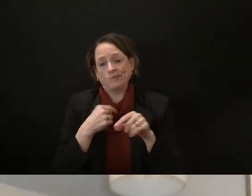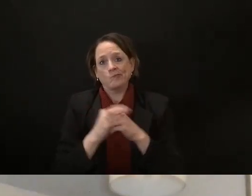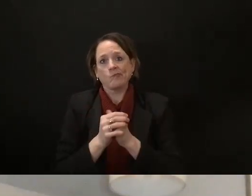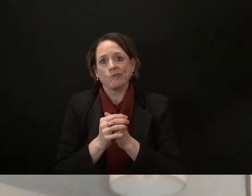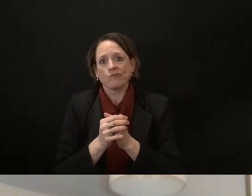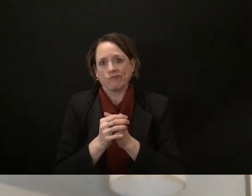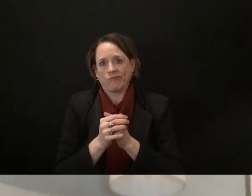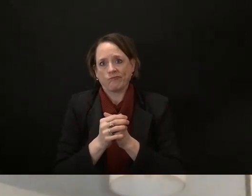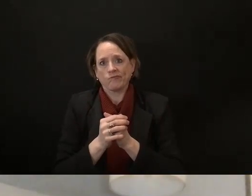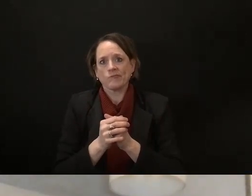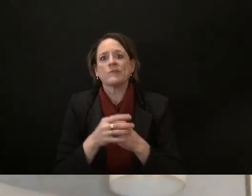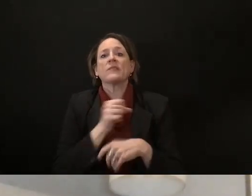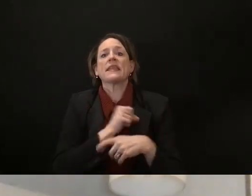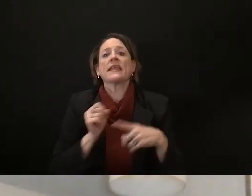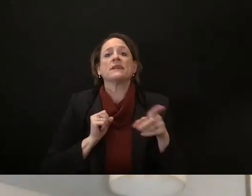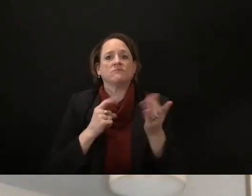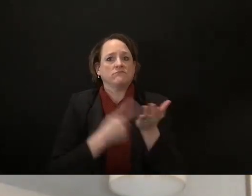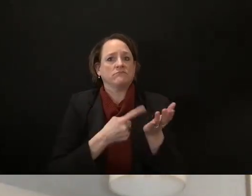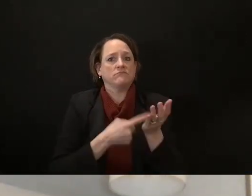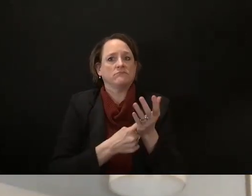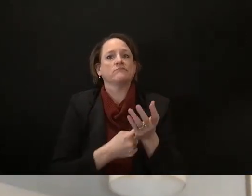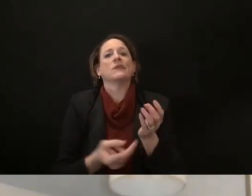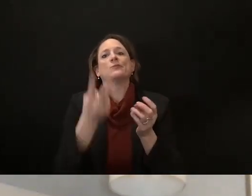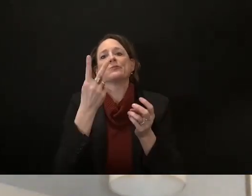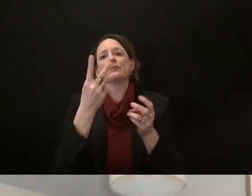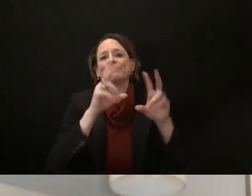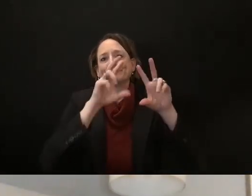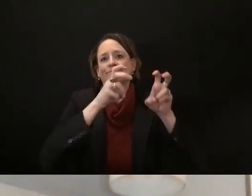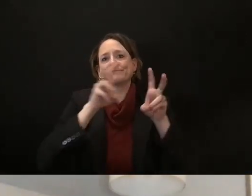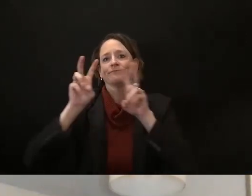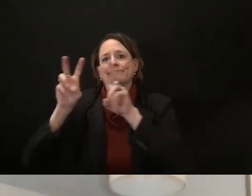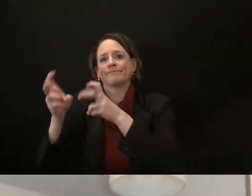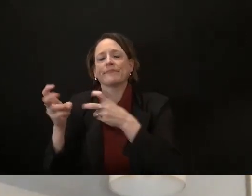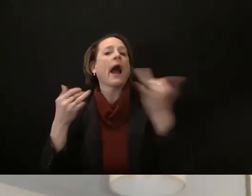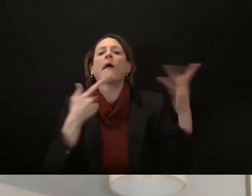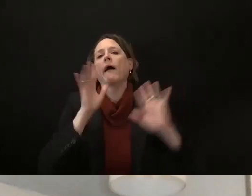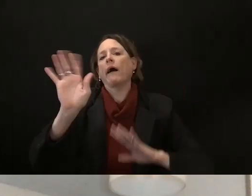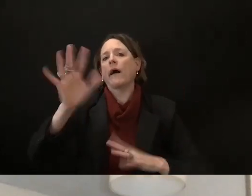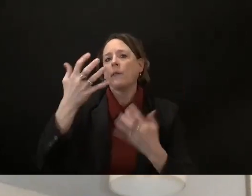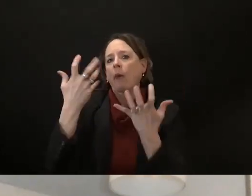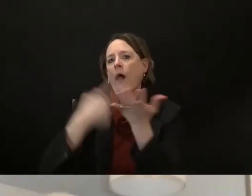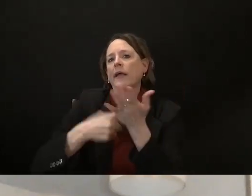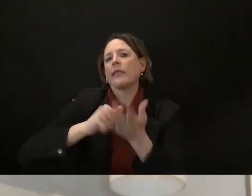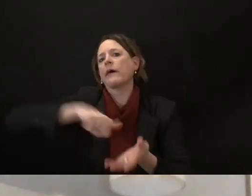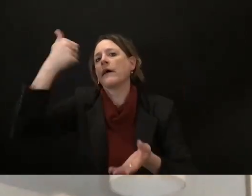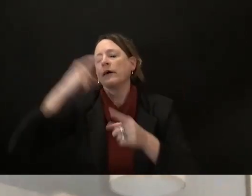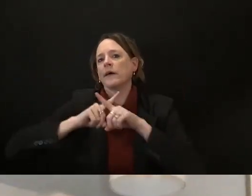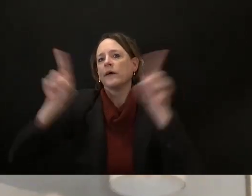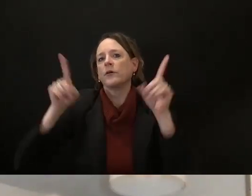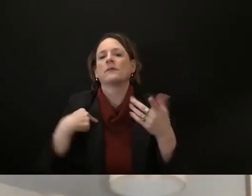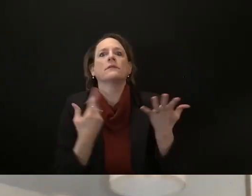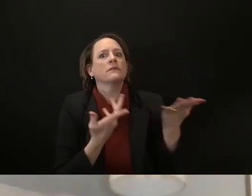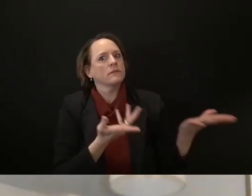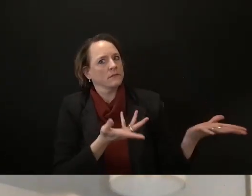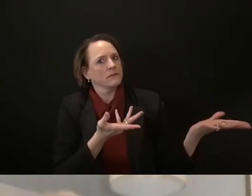announced to be different uh both of those things have no chance of becoming law over the next two weeks until the senate